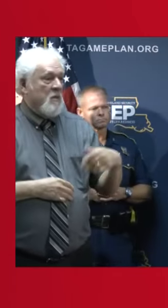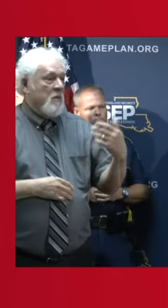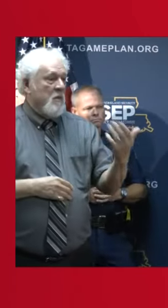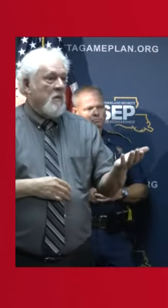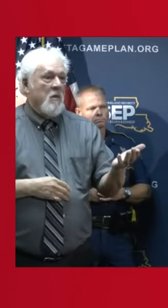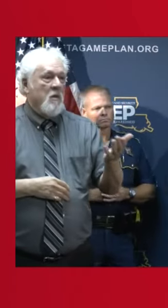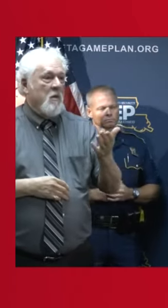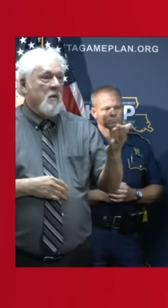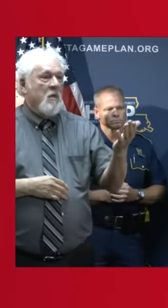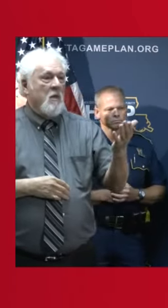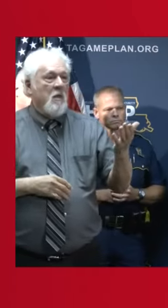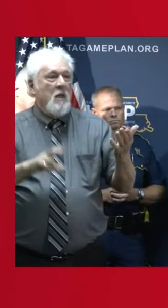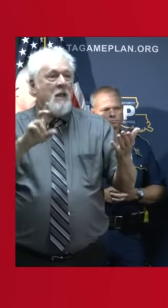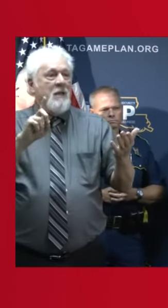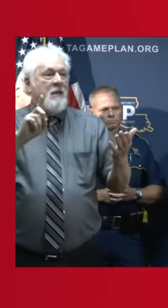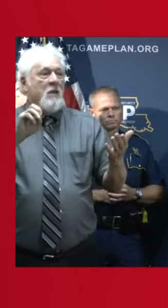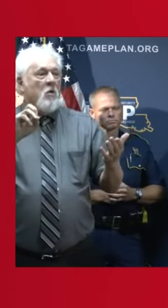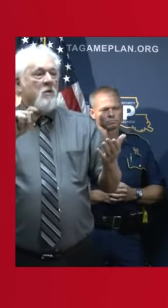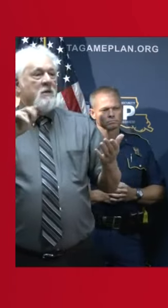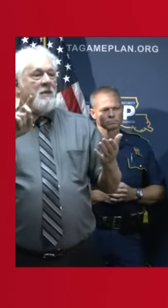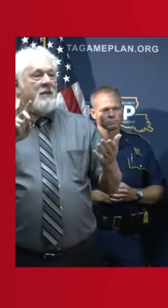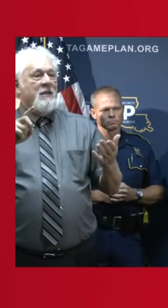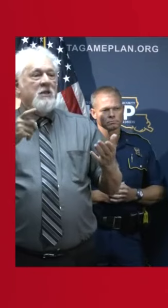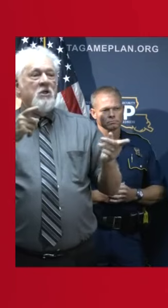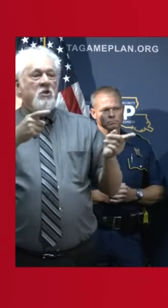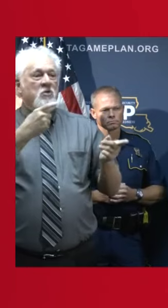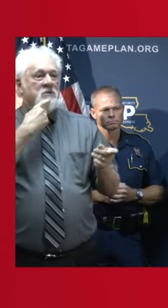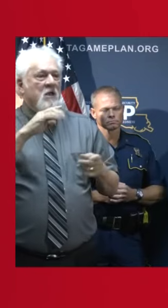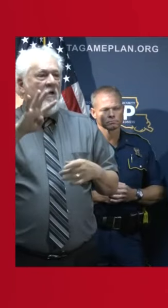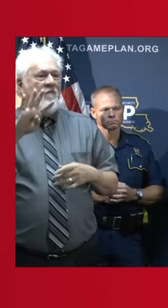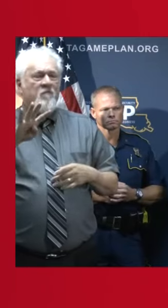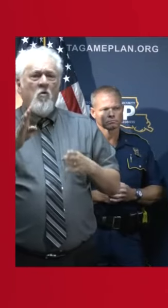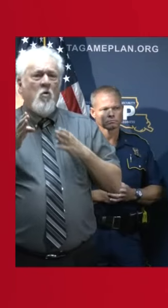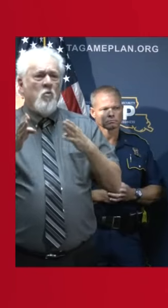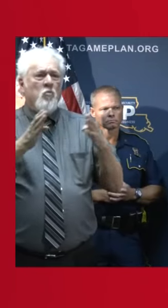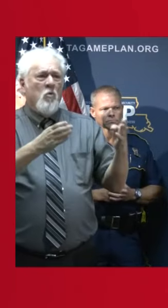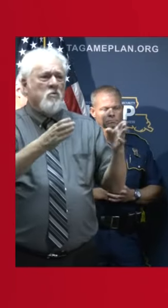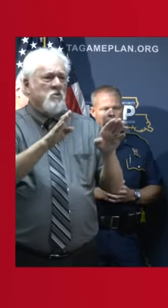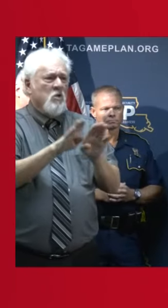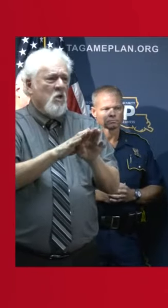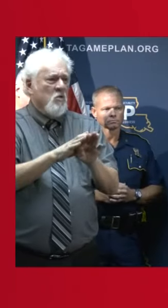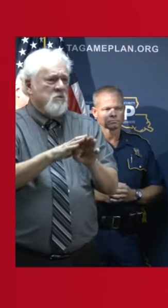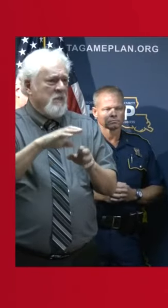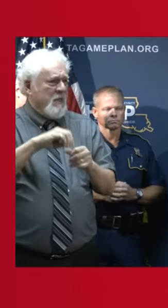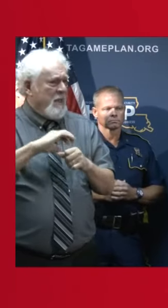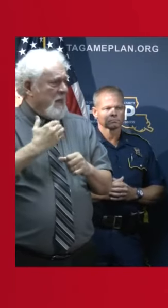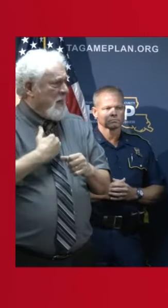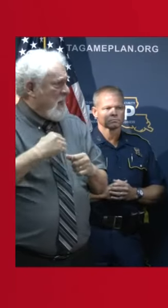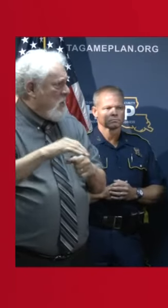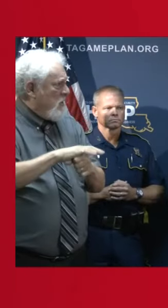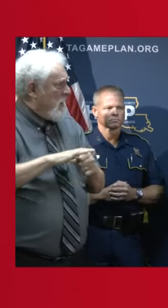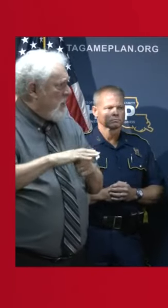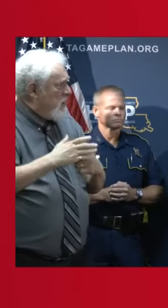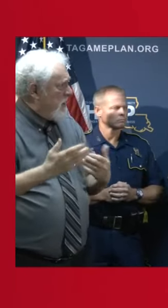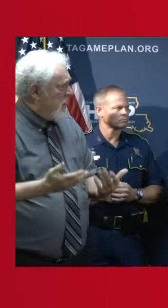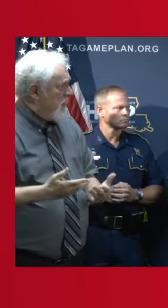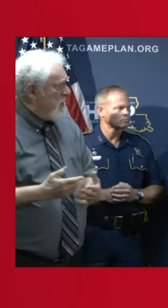This one is for DOTD. guys mentioned four roadways that are closed. Are any of those in our direct area?